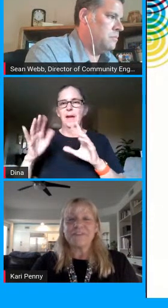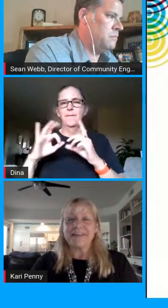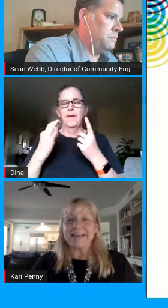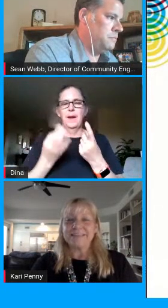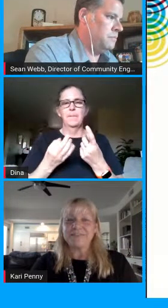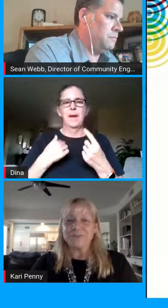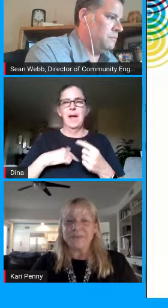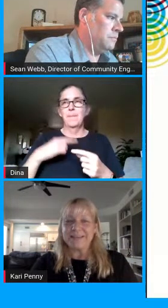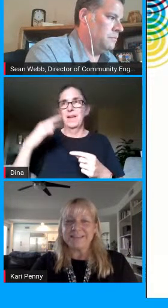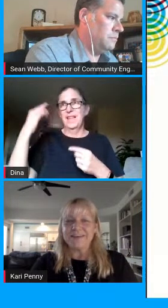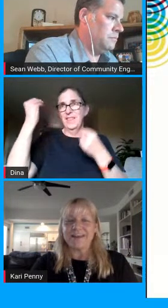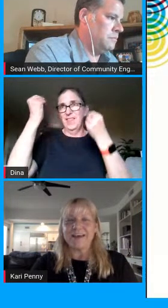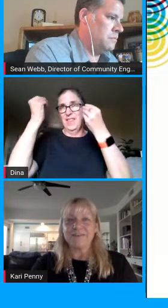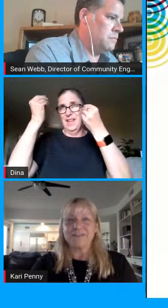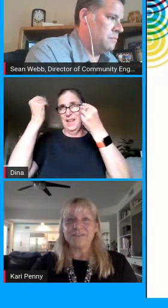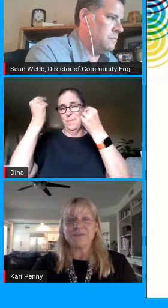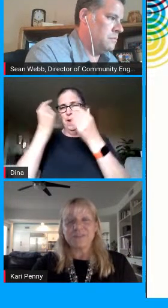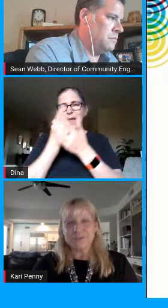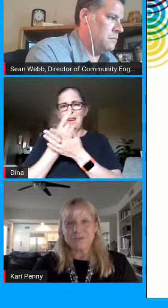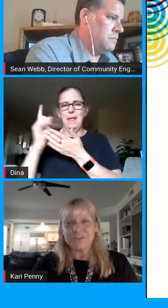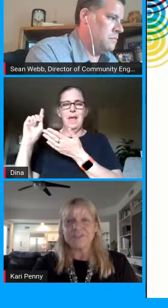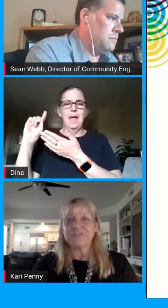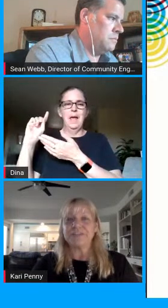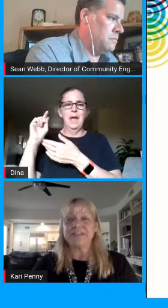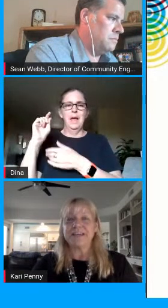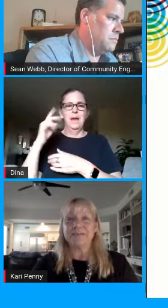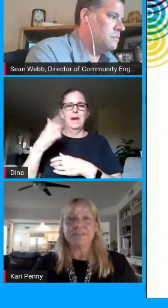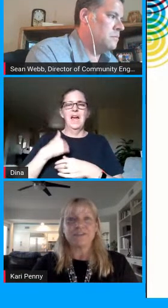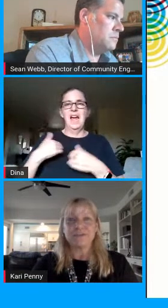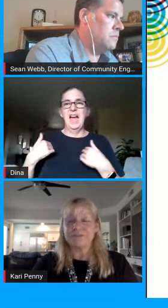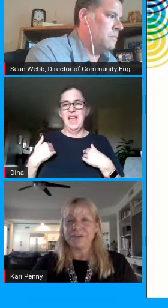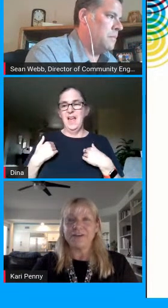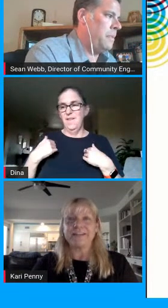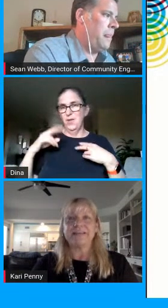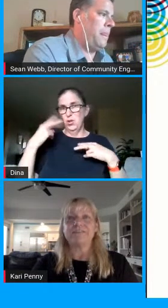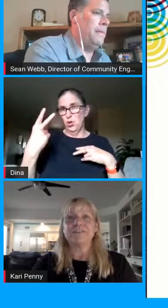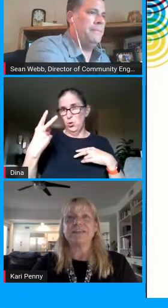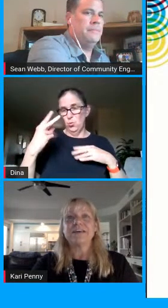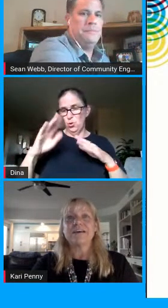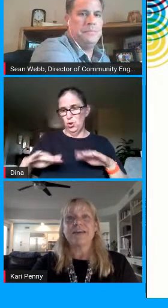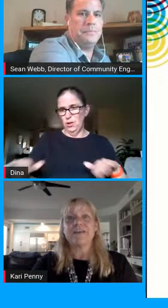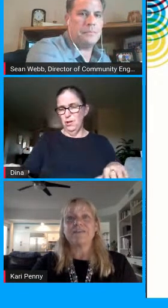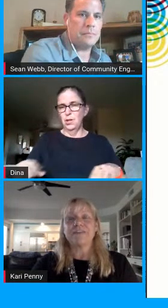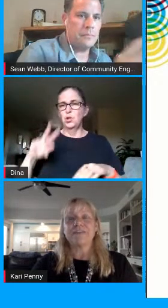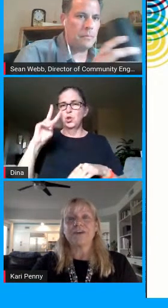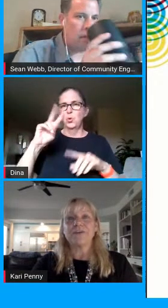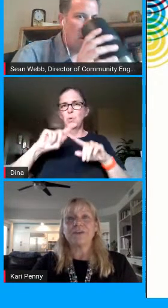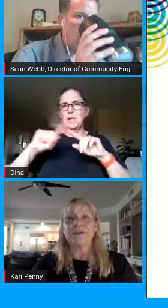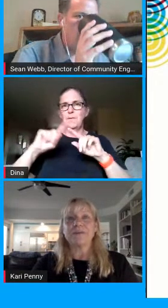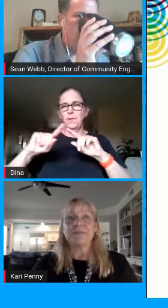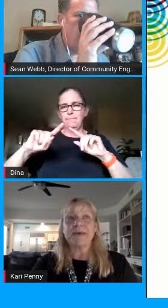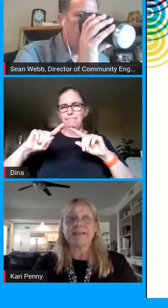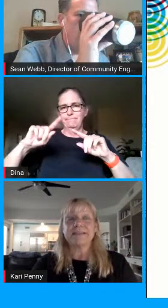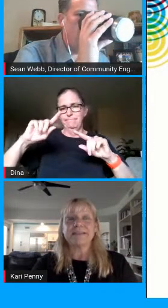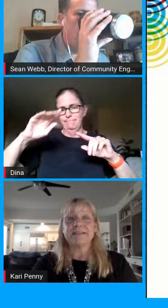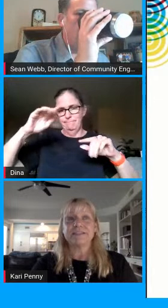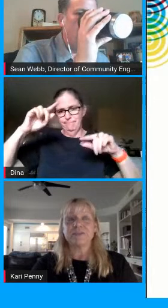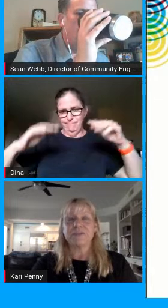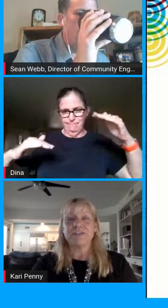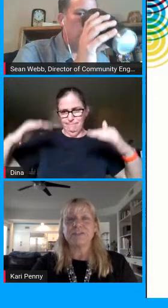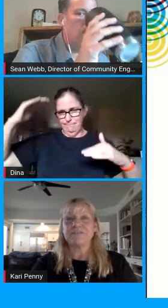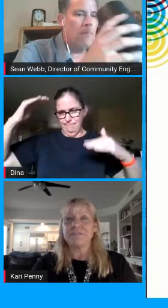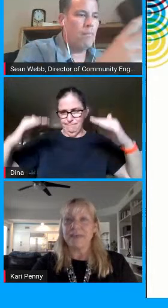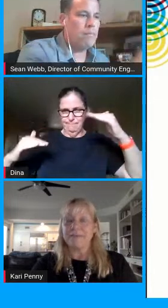about for the last few weeks about on how to with two children um two different grade levels on how to figure out the best